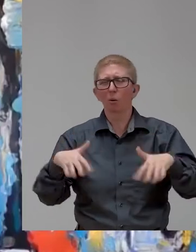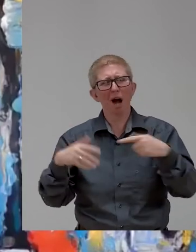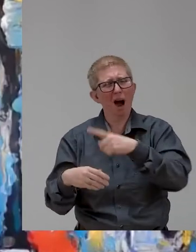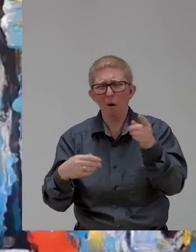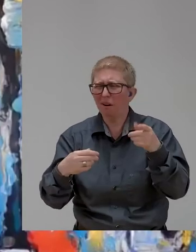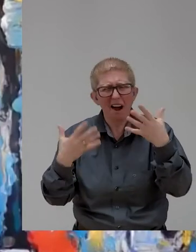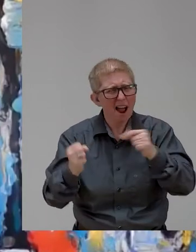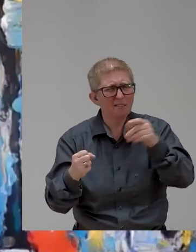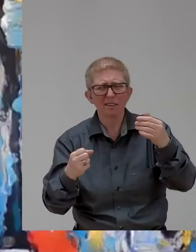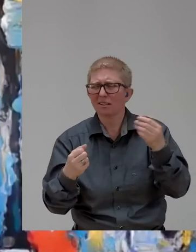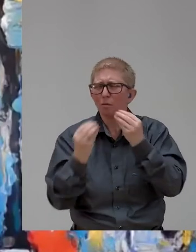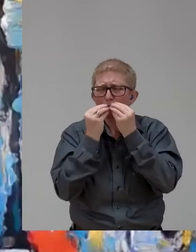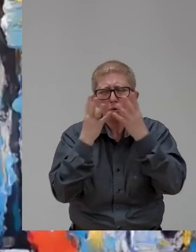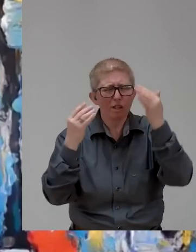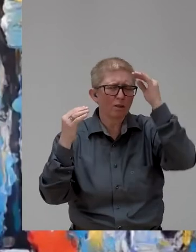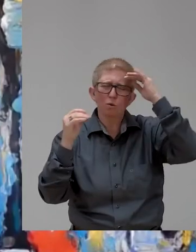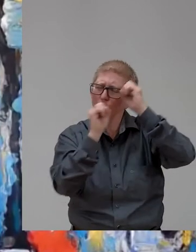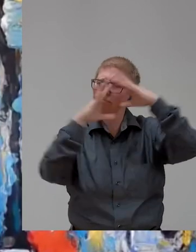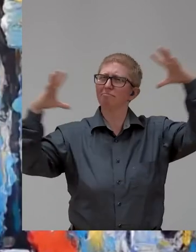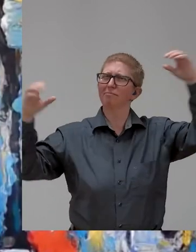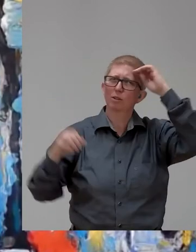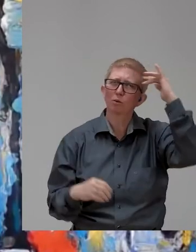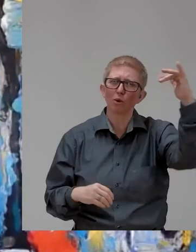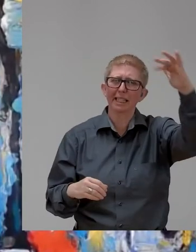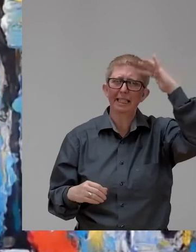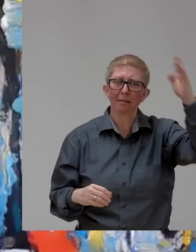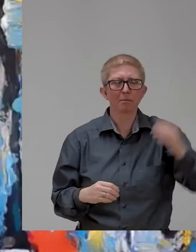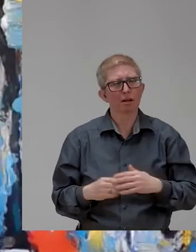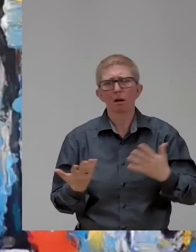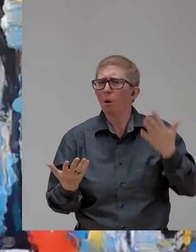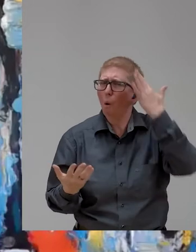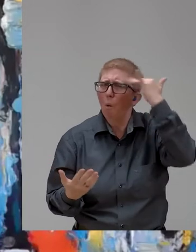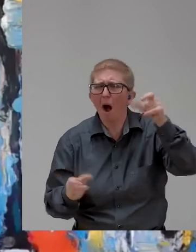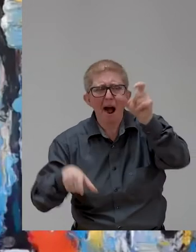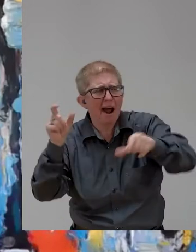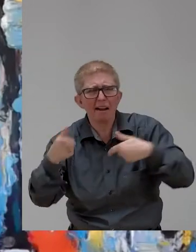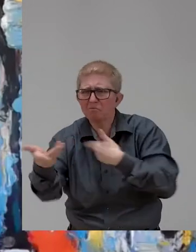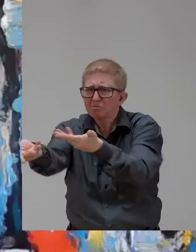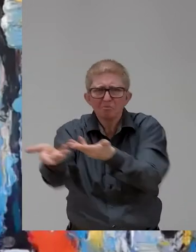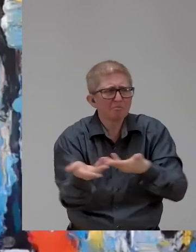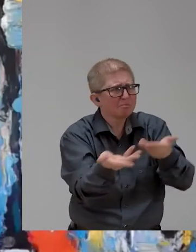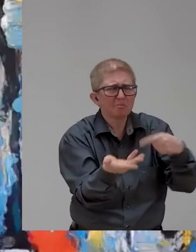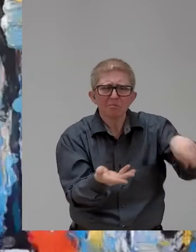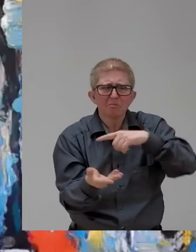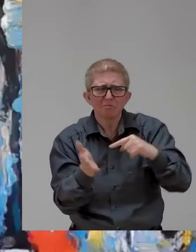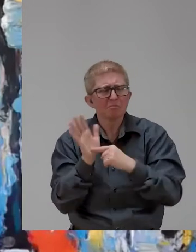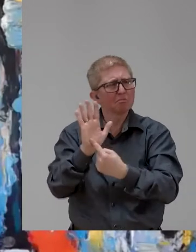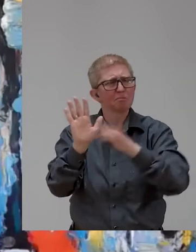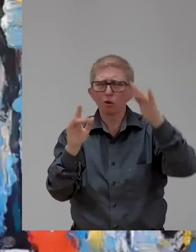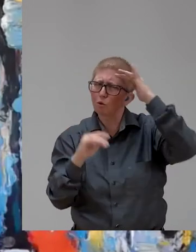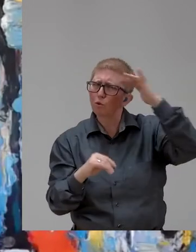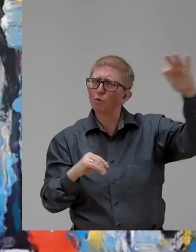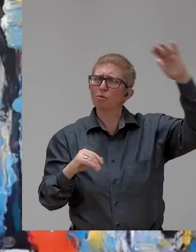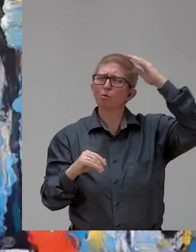our inspirational speaker is that these guys don't only dream big, but they are